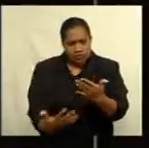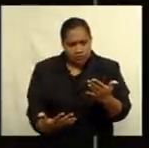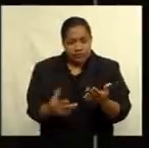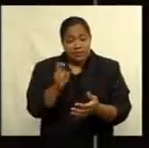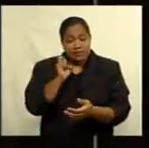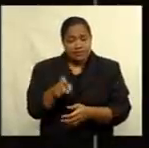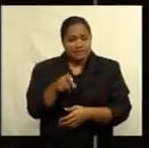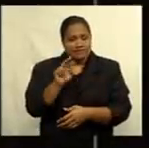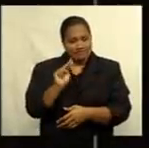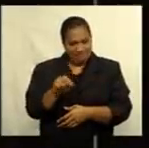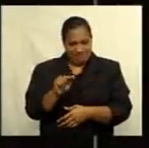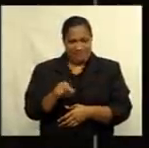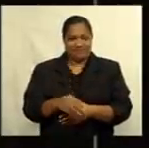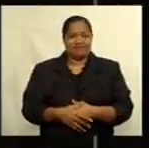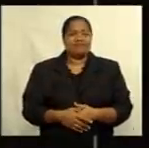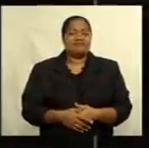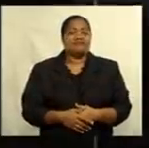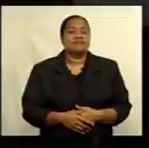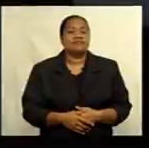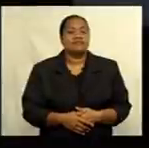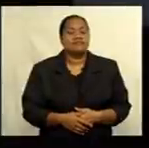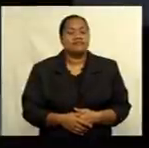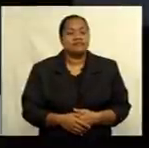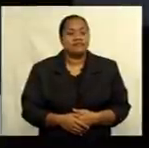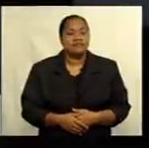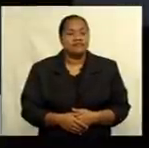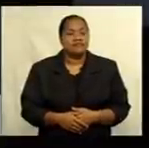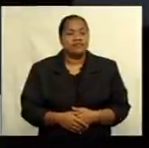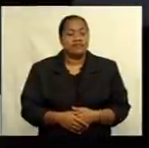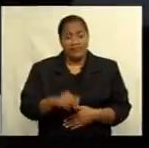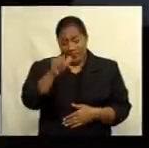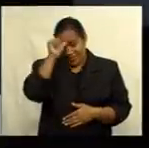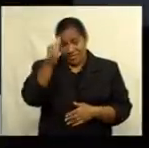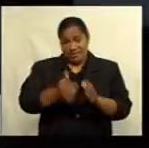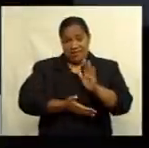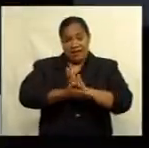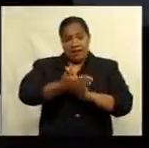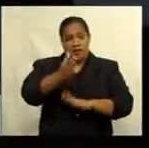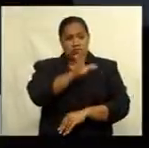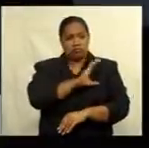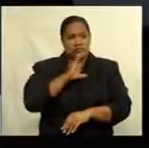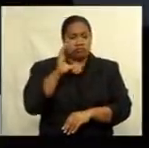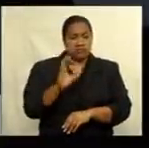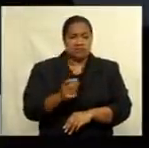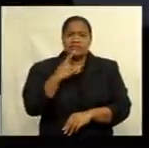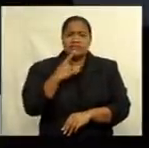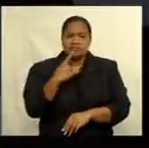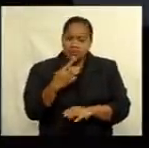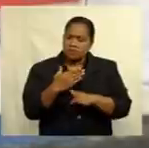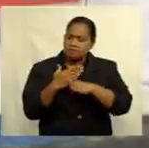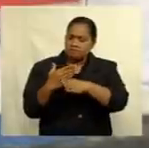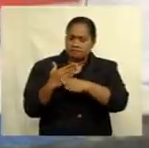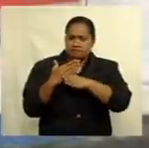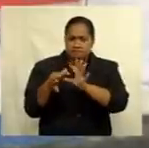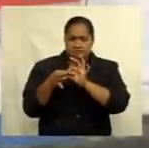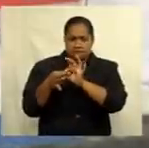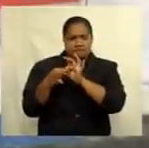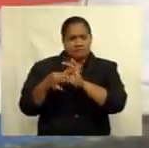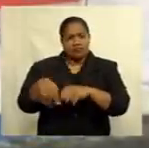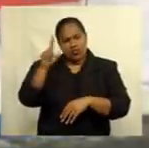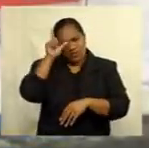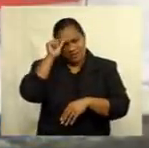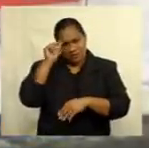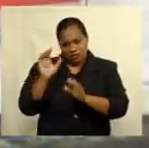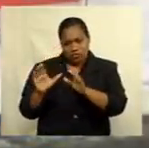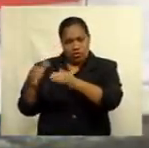requested. Kritika Kumar reports. The Indian High Commissioner says they have been working closely with the Fijian authorities.